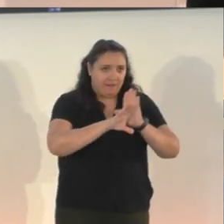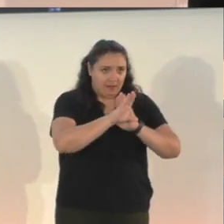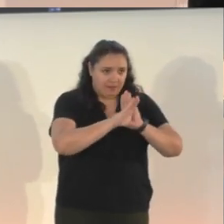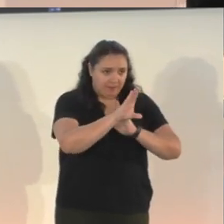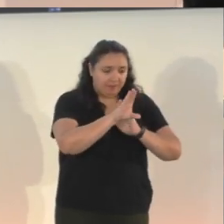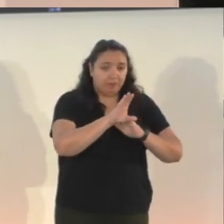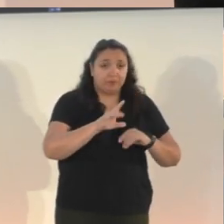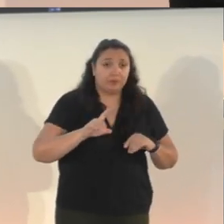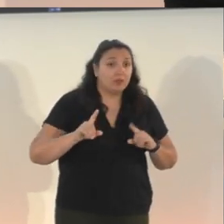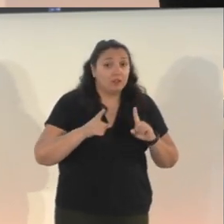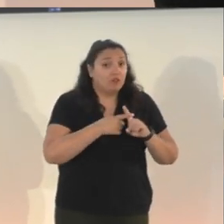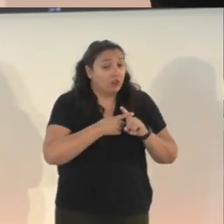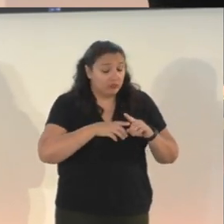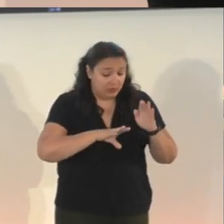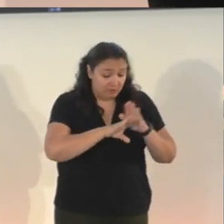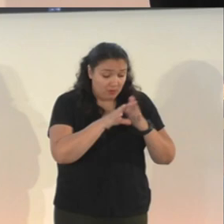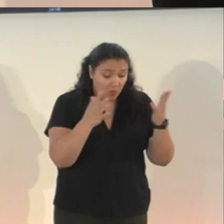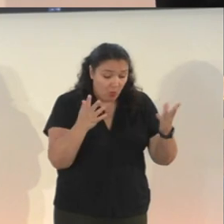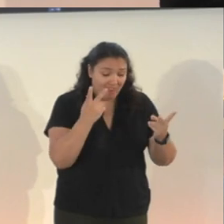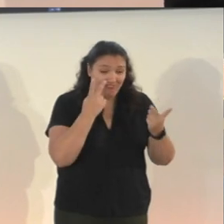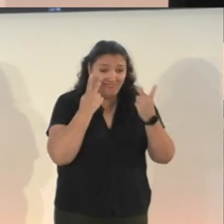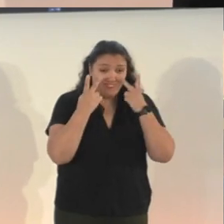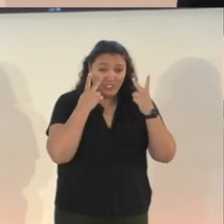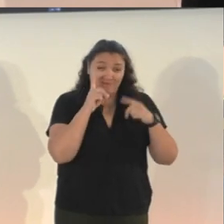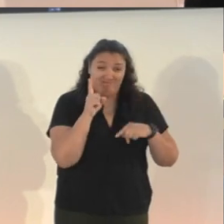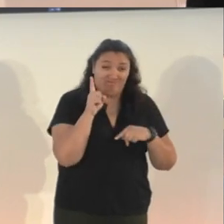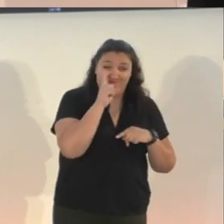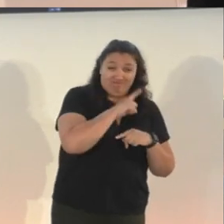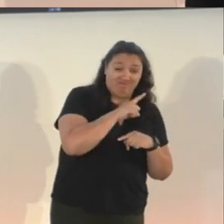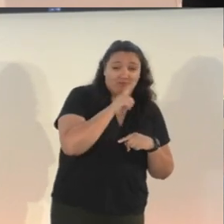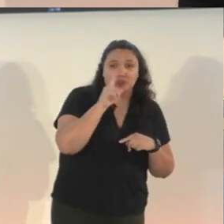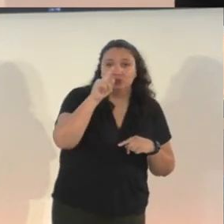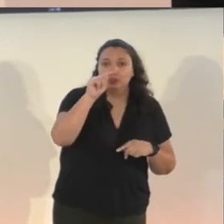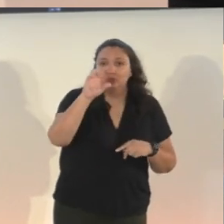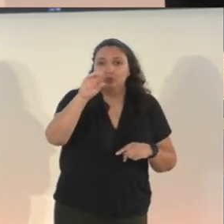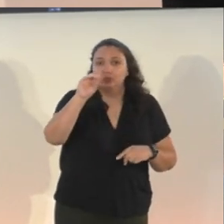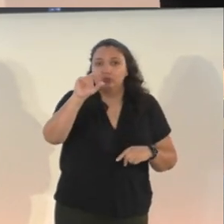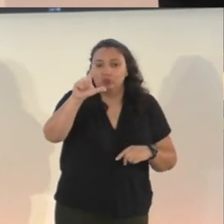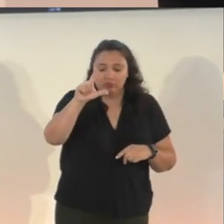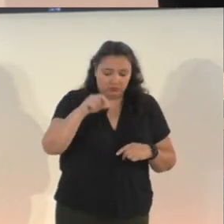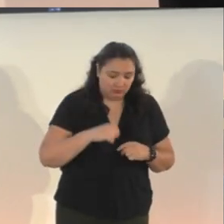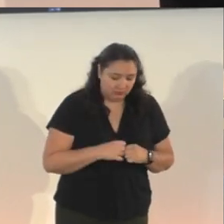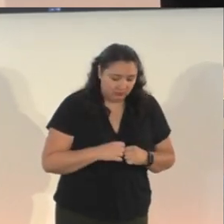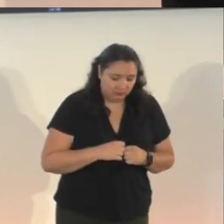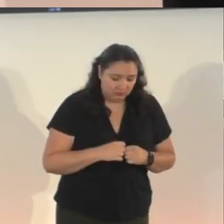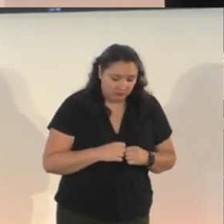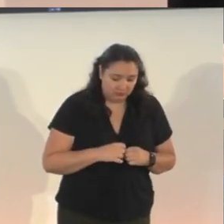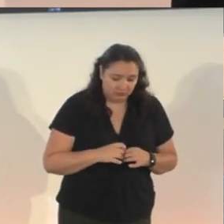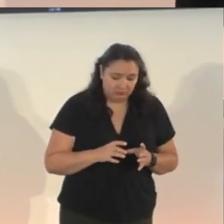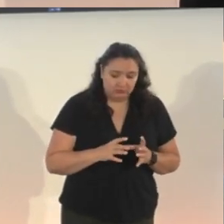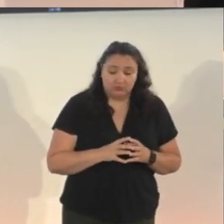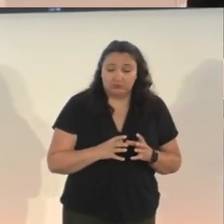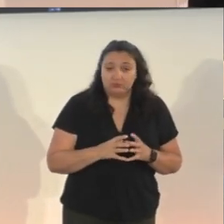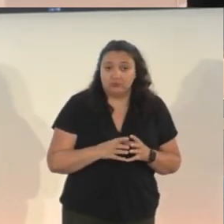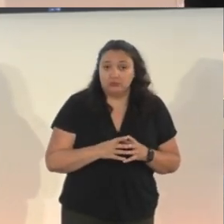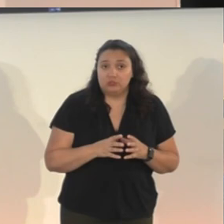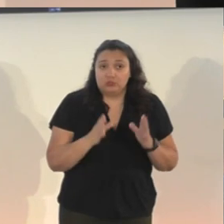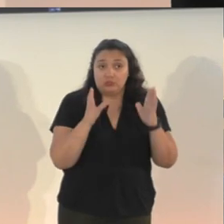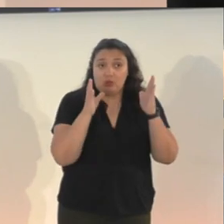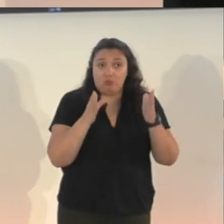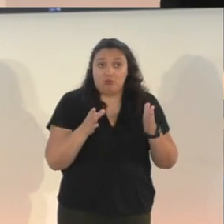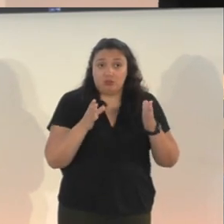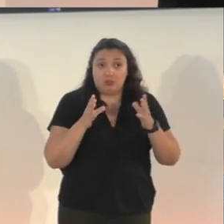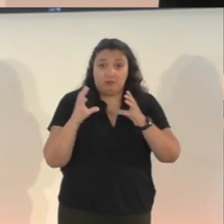things that we developed was a vision simulation tool. Uh, we made it so that the, uh, player could inside